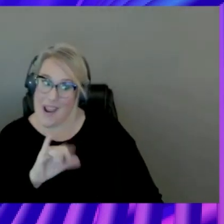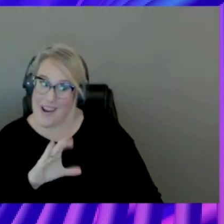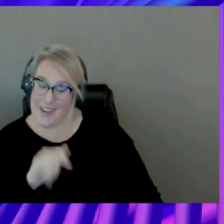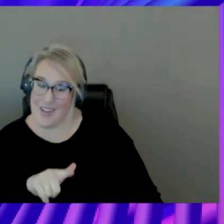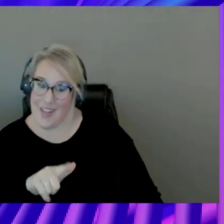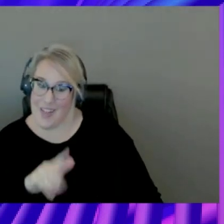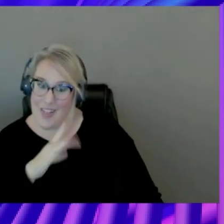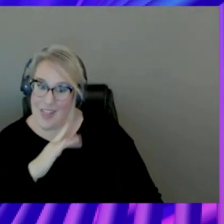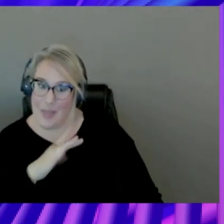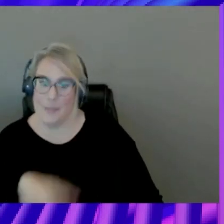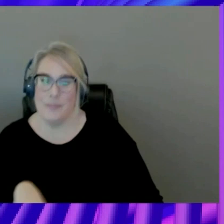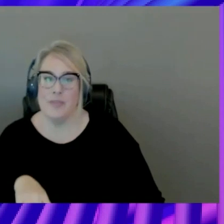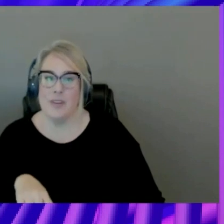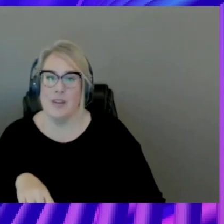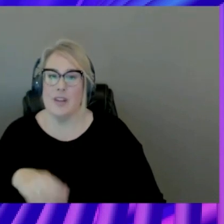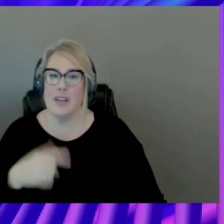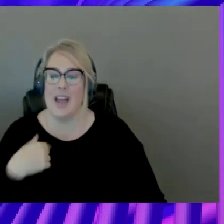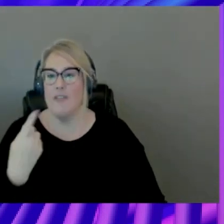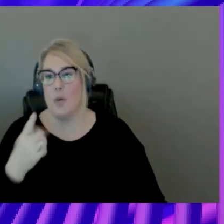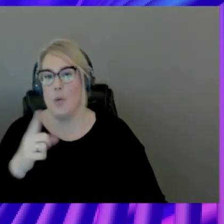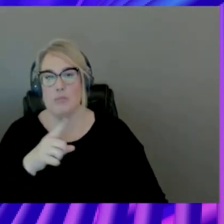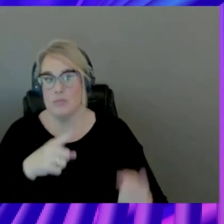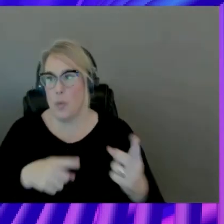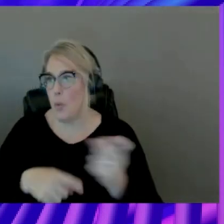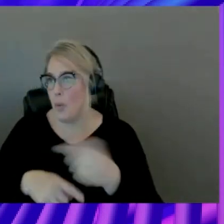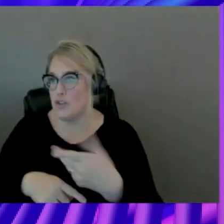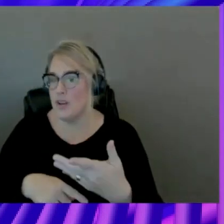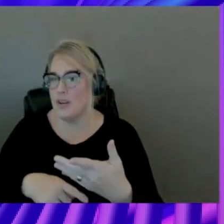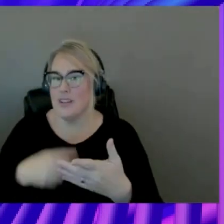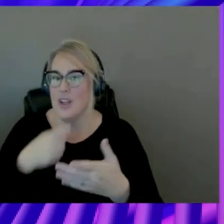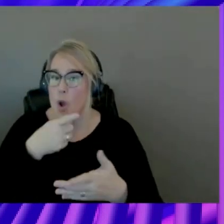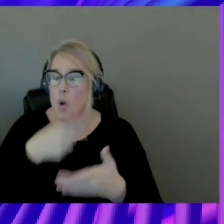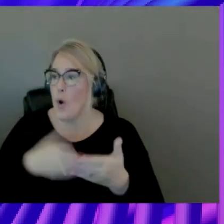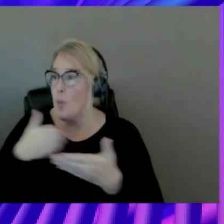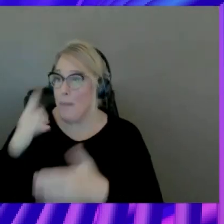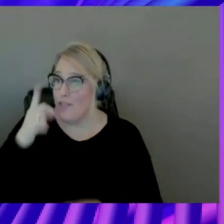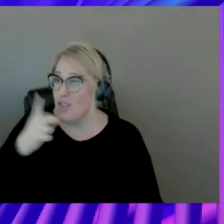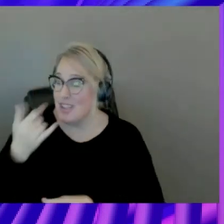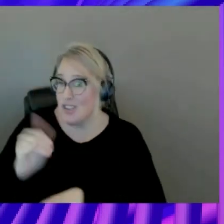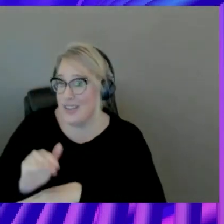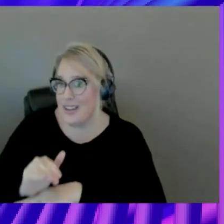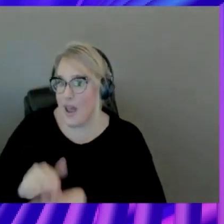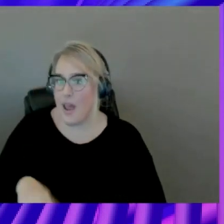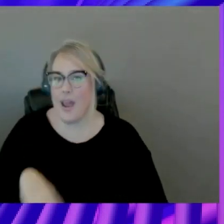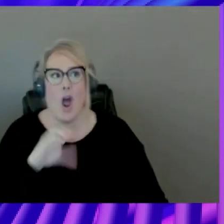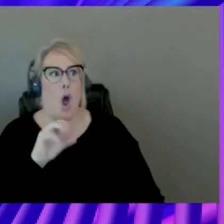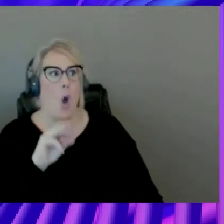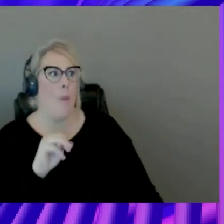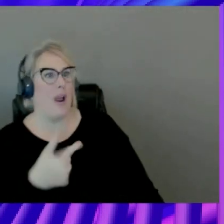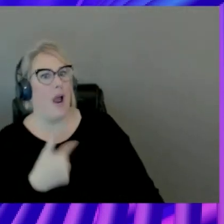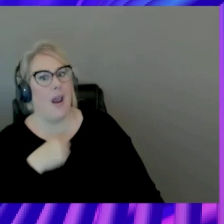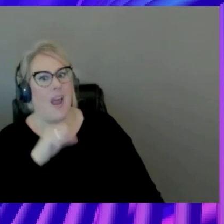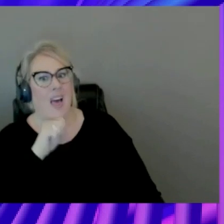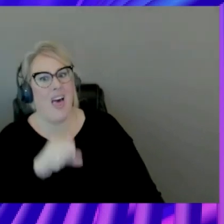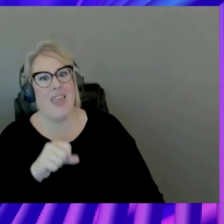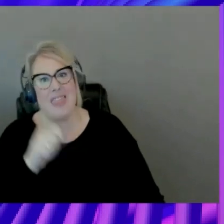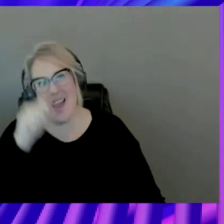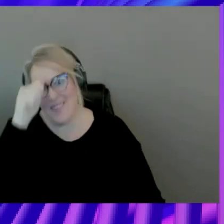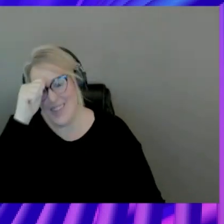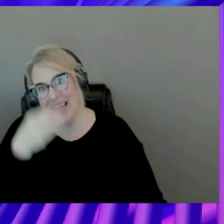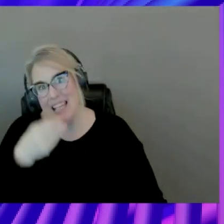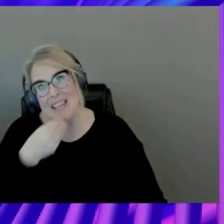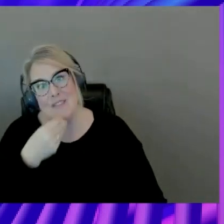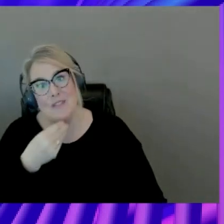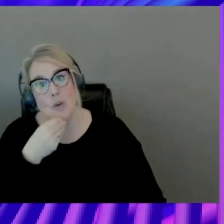All right. One question. What do you recommend for dinner tonight? Oh, my God. I love Indian food. will try with this. But